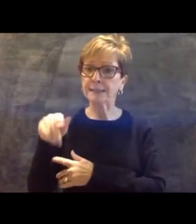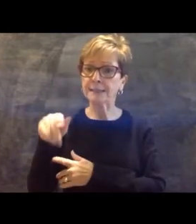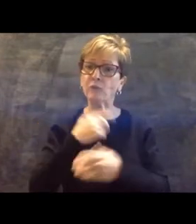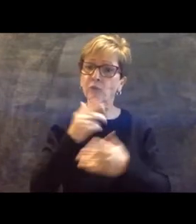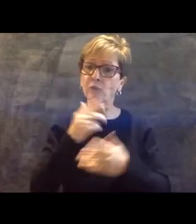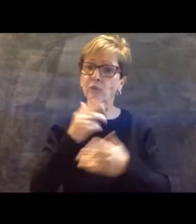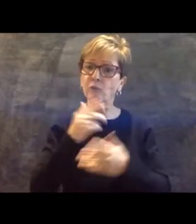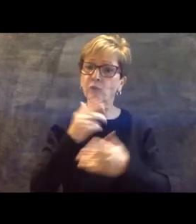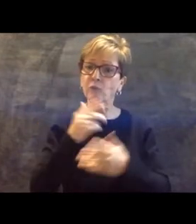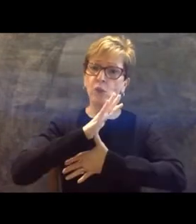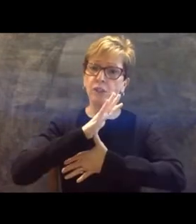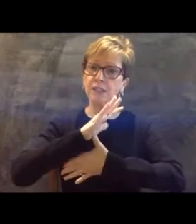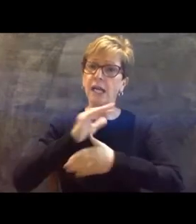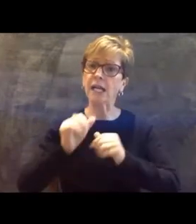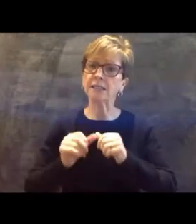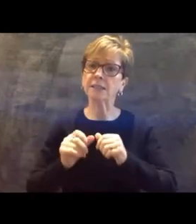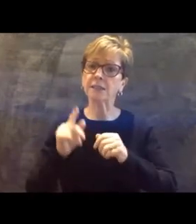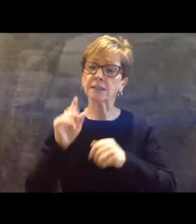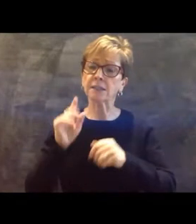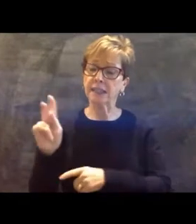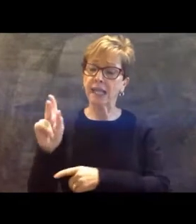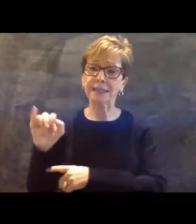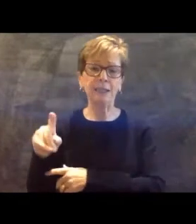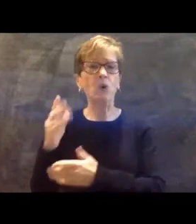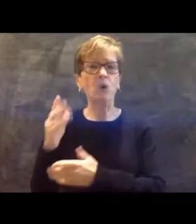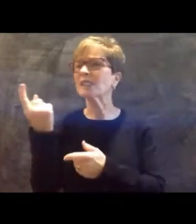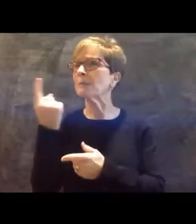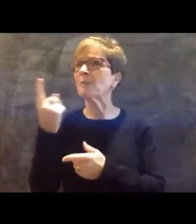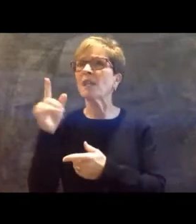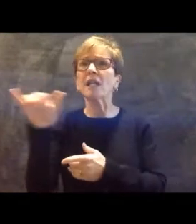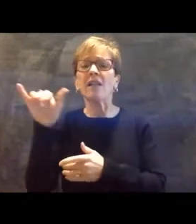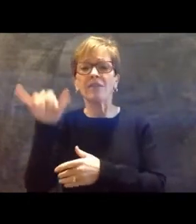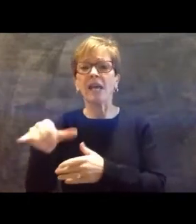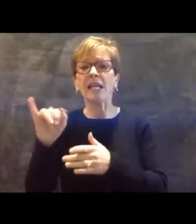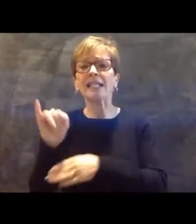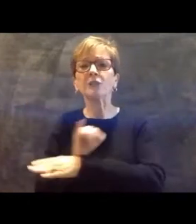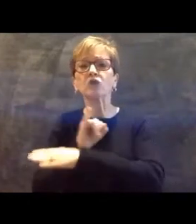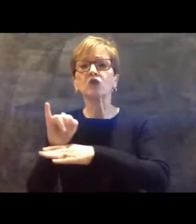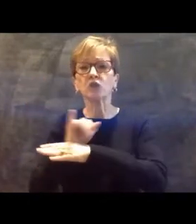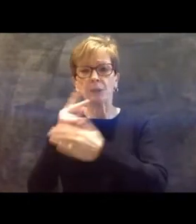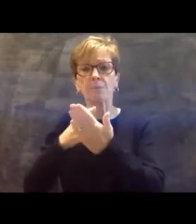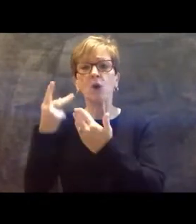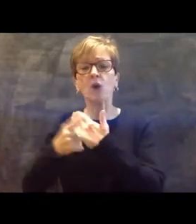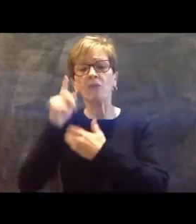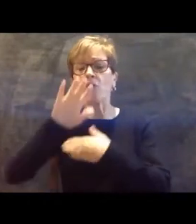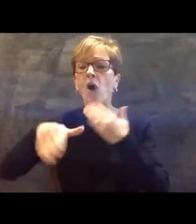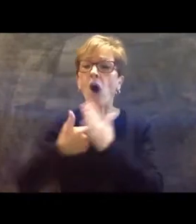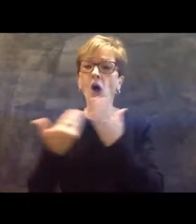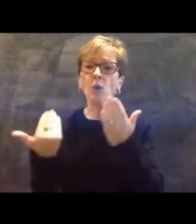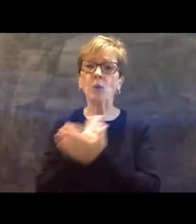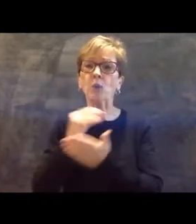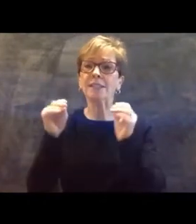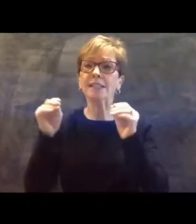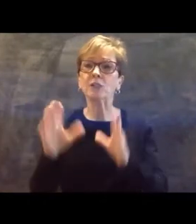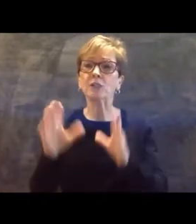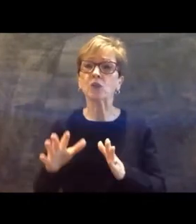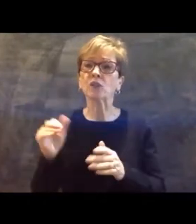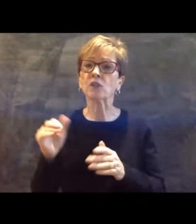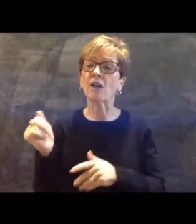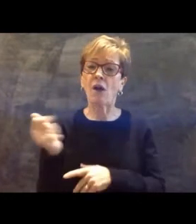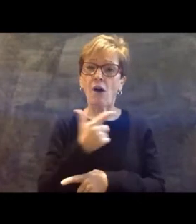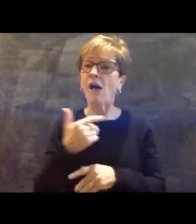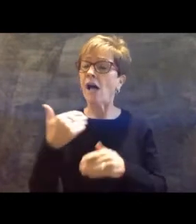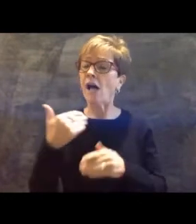restoration of K-TIP or some meaningful internship program for our new teachers. Our new teachers have significant needs and they